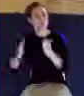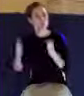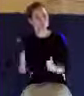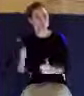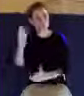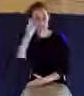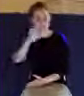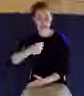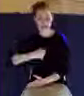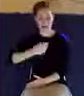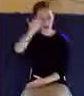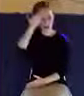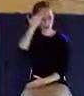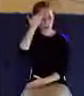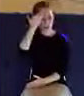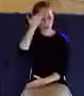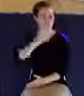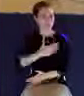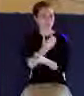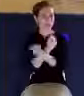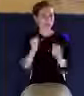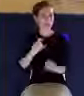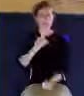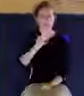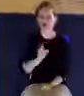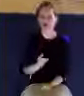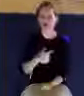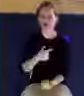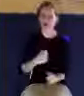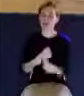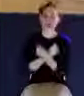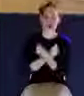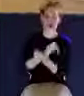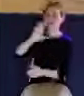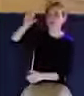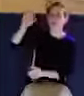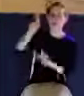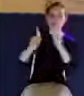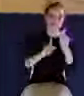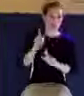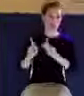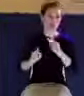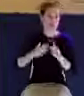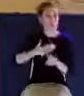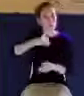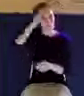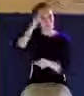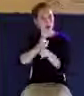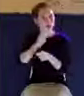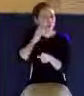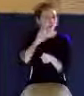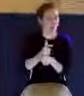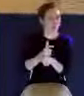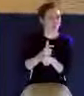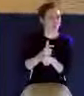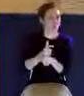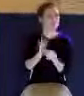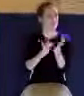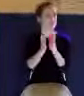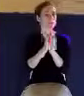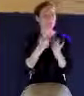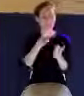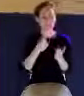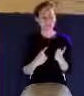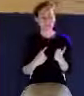God's people. I love the brethren. Look at chapter 4, look down at verse number 7. Beloved, let us love one another,